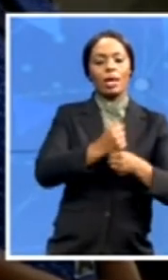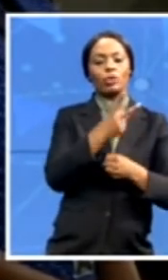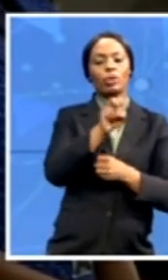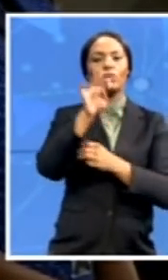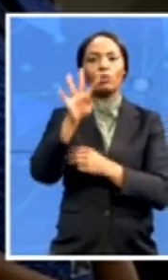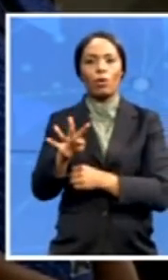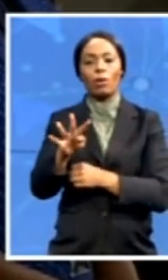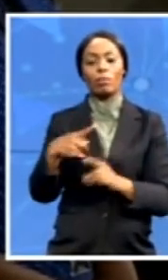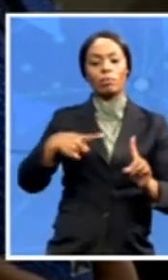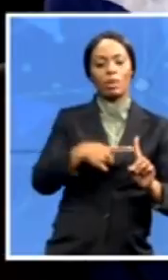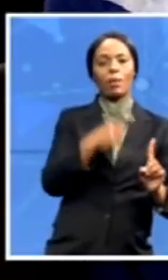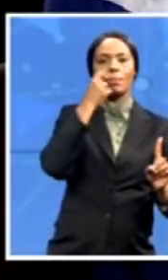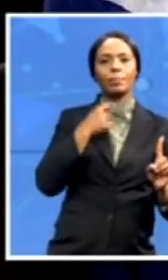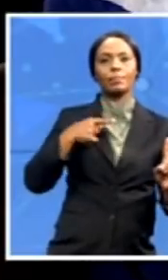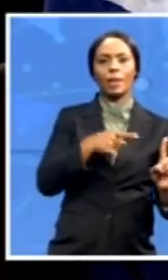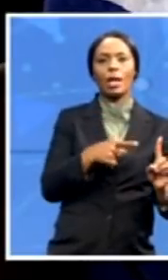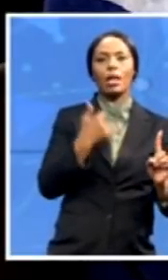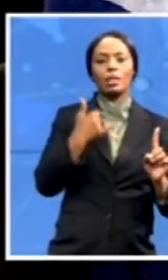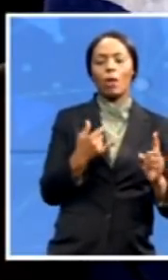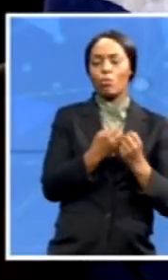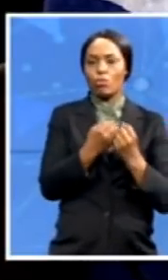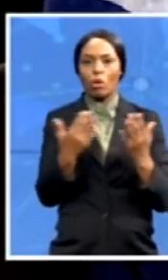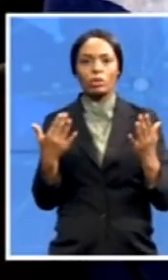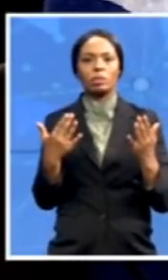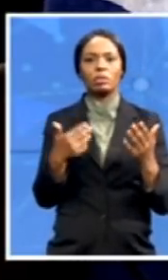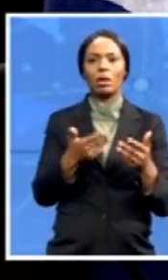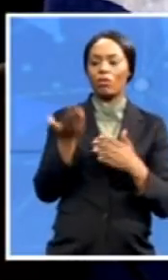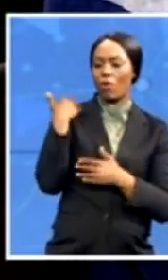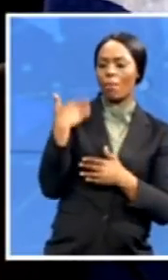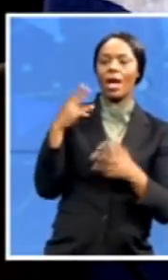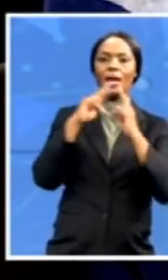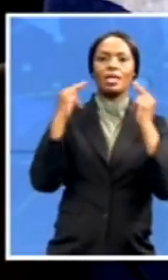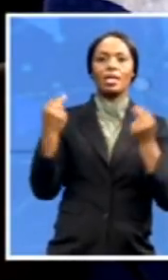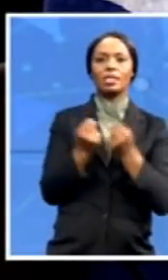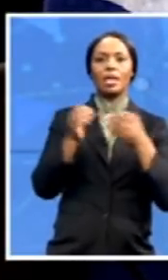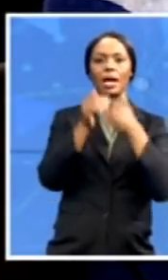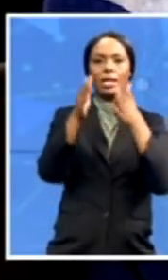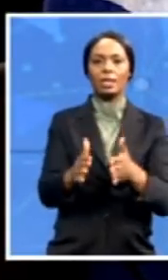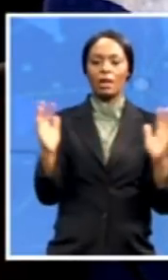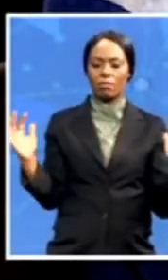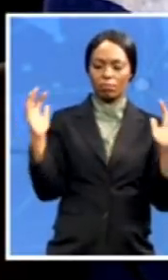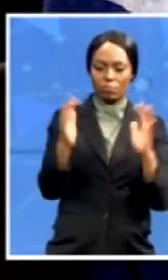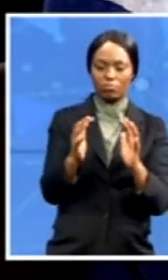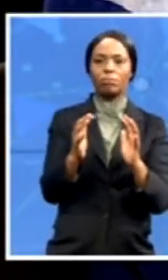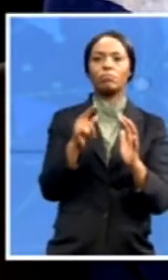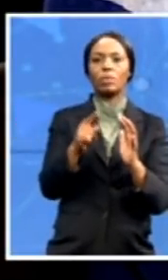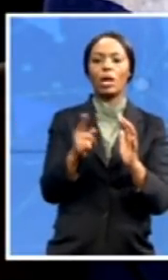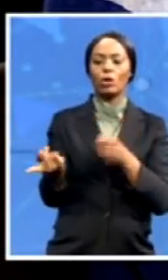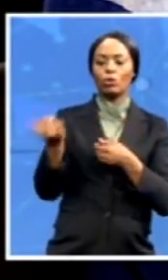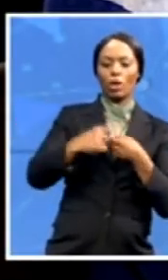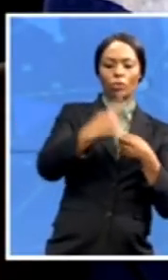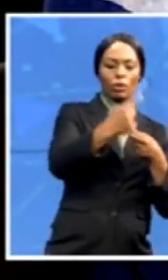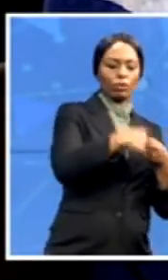of respected former national leaders to join him as founding members of the GLF,